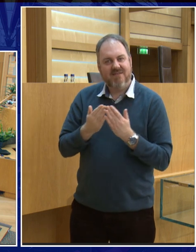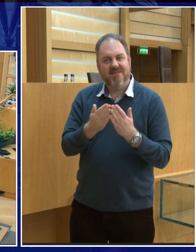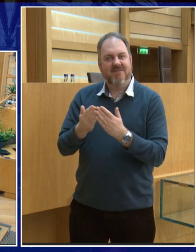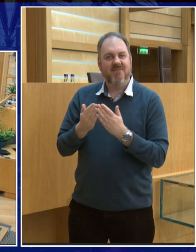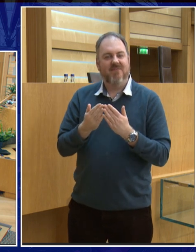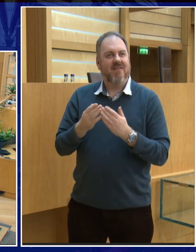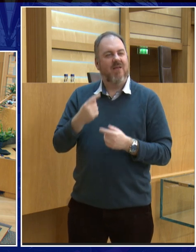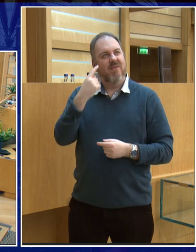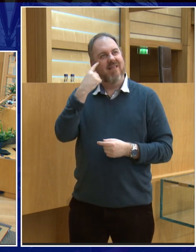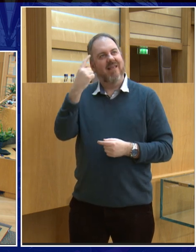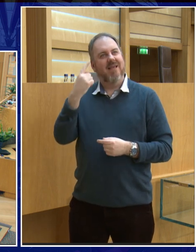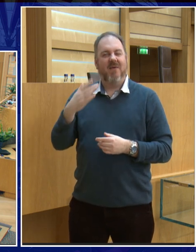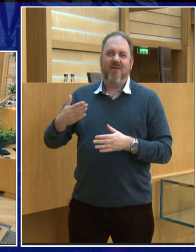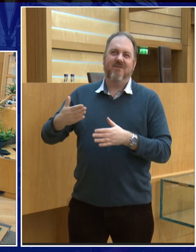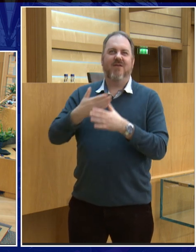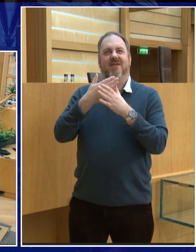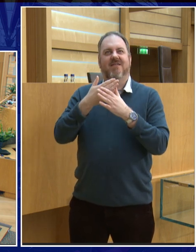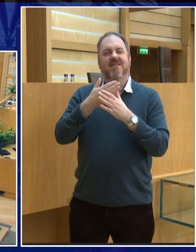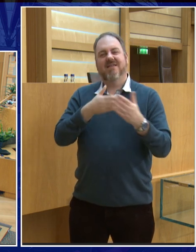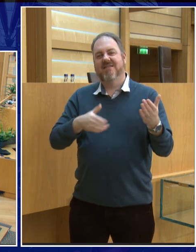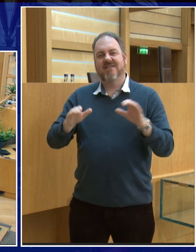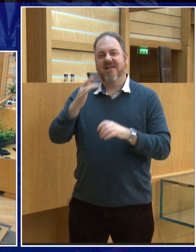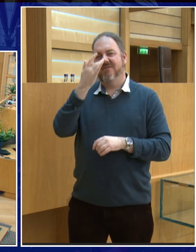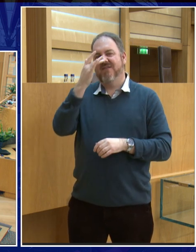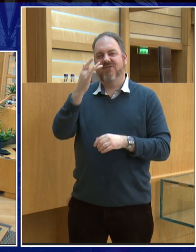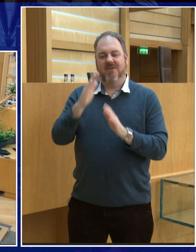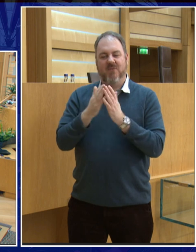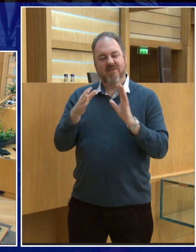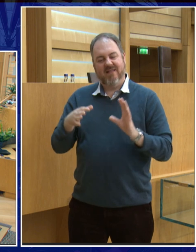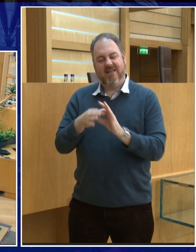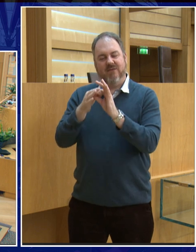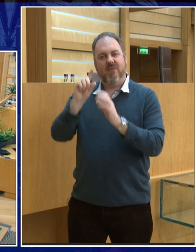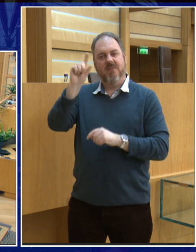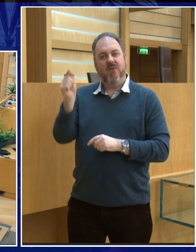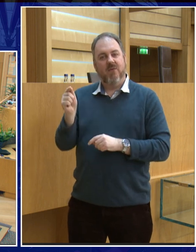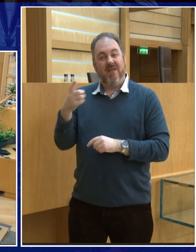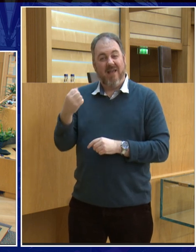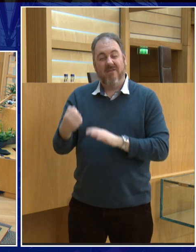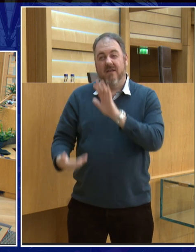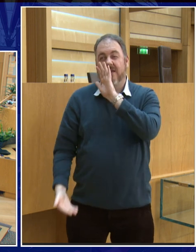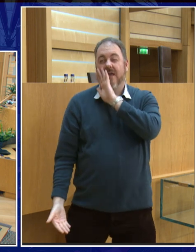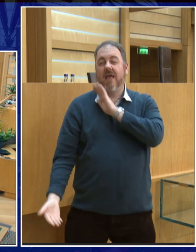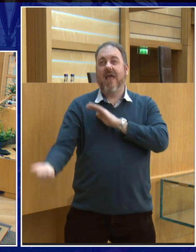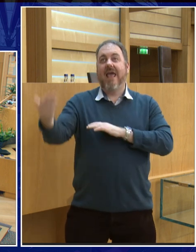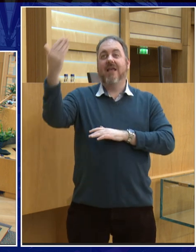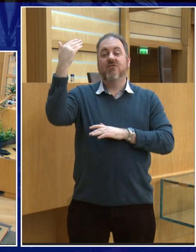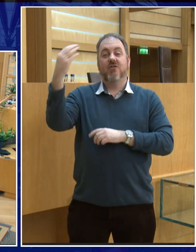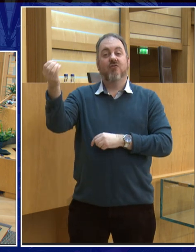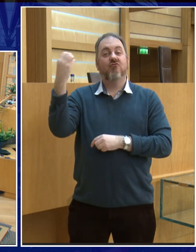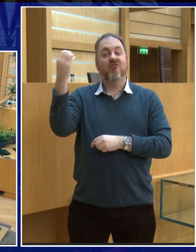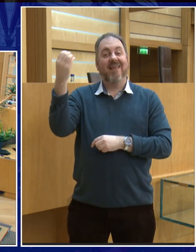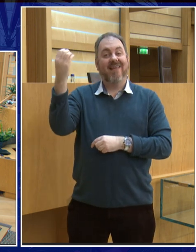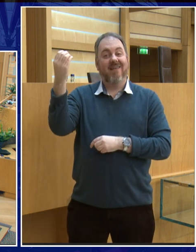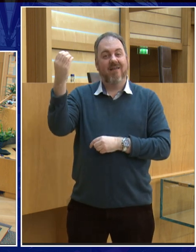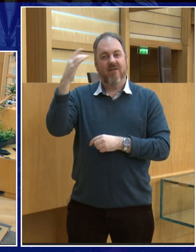the first science fiction stories about the moon and there was, there is sort of an ancient Greek, the first science fiction stories were written by